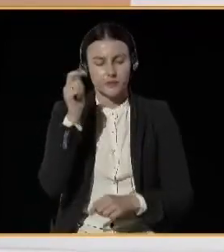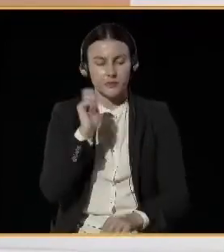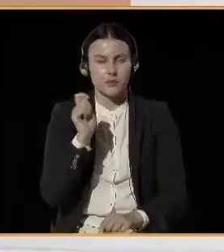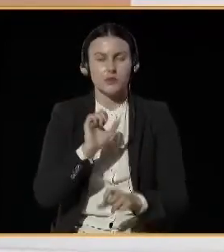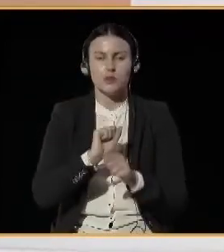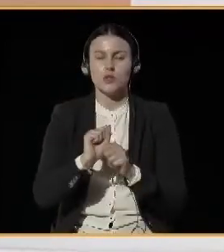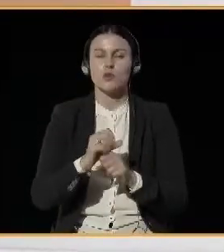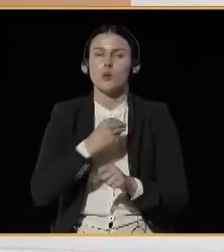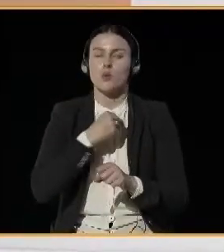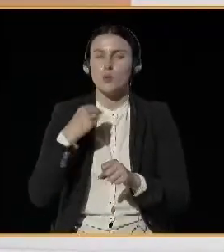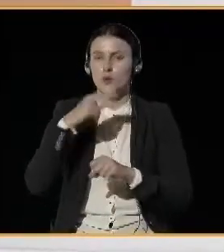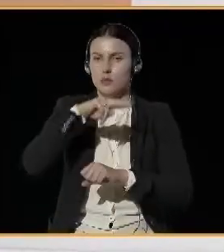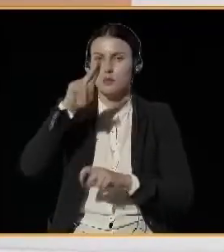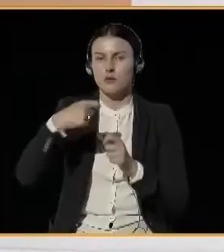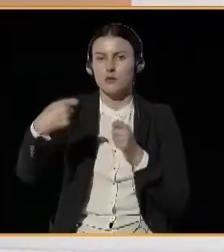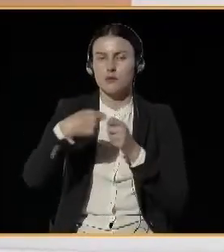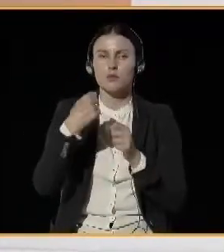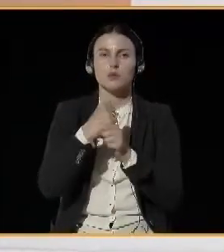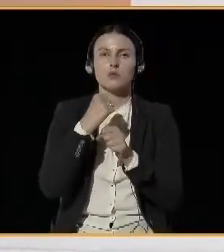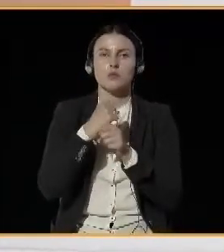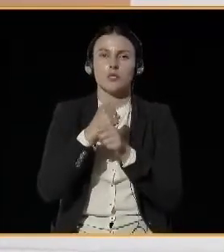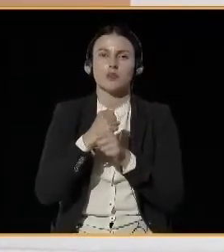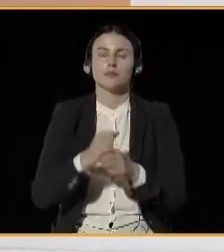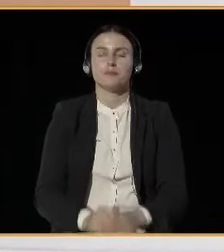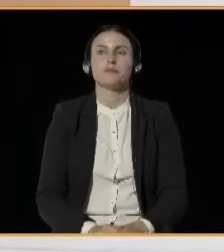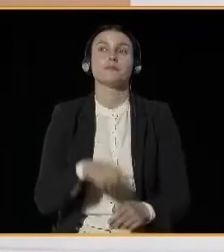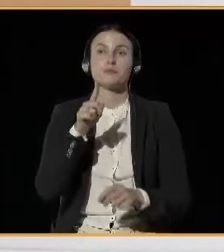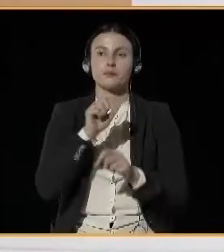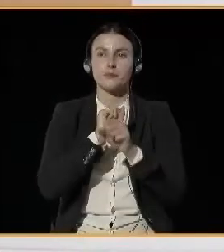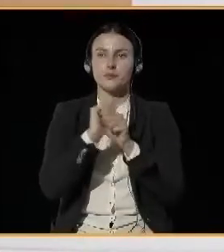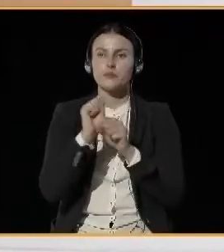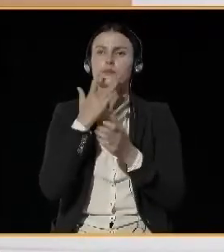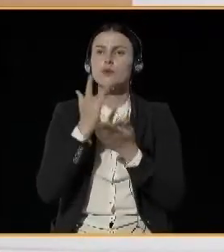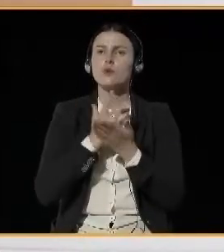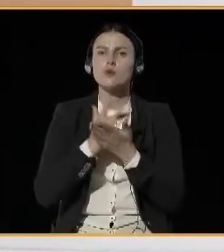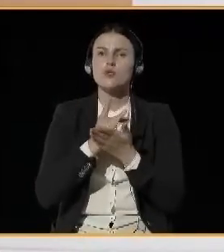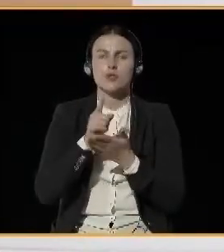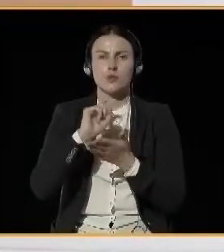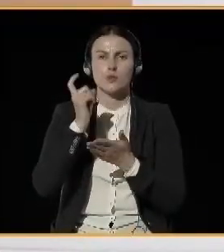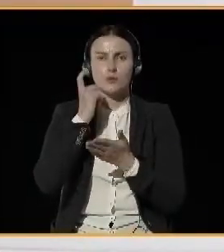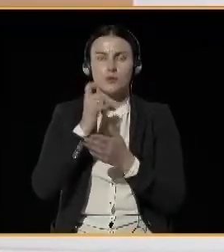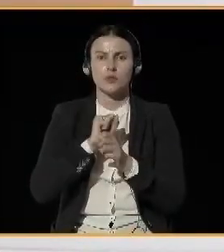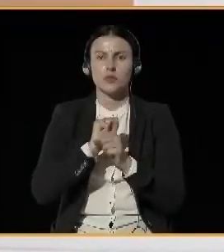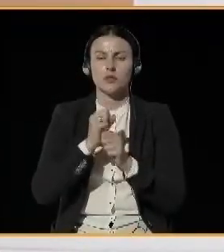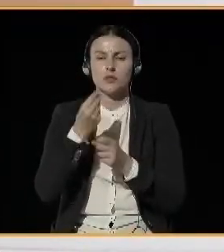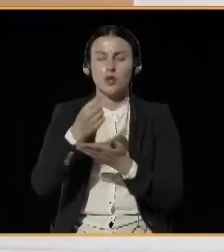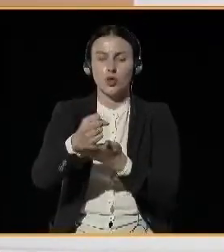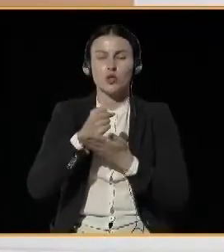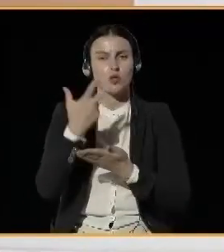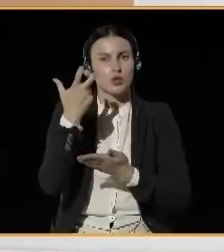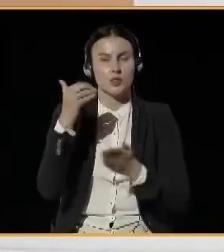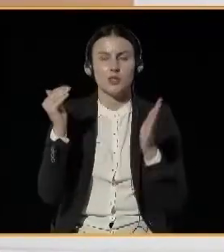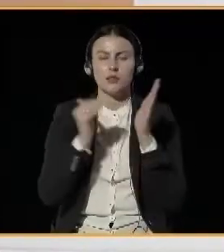development solution in cities benefits from 300,000 euro grant from Iceland, Liechtenstein and Norway